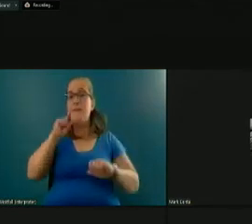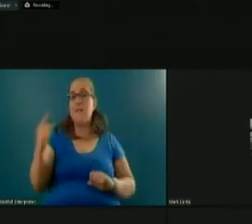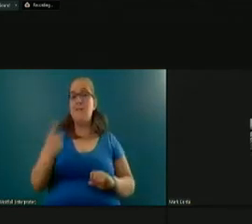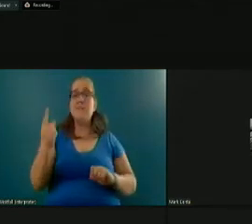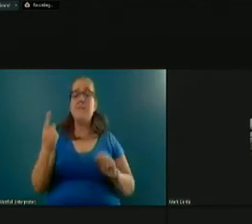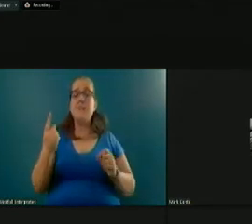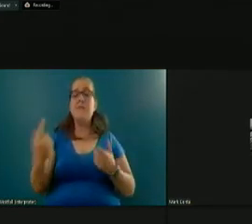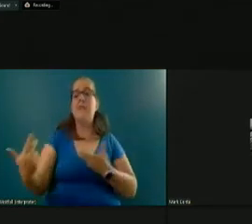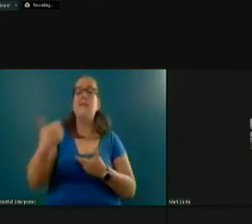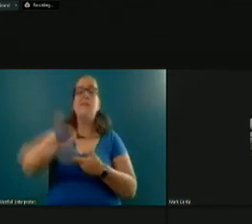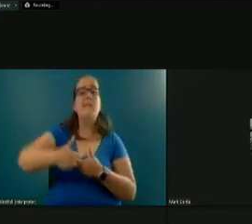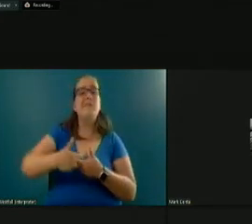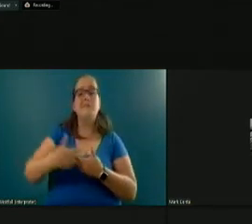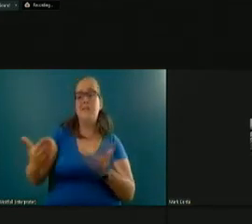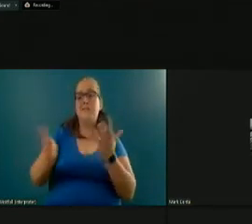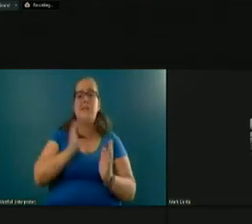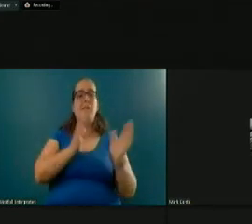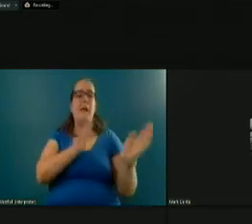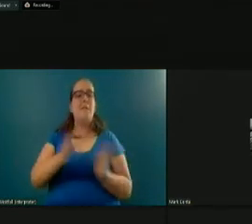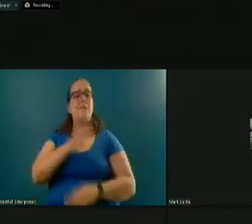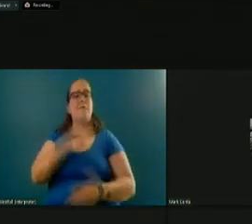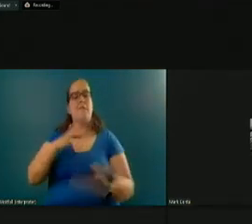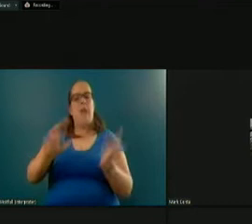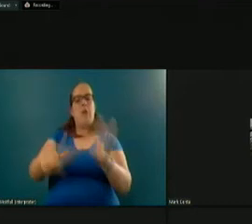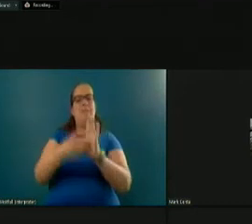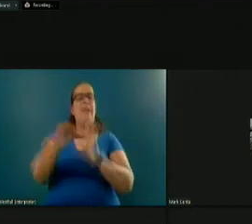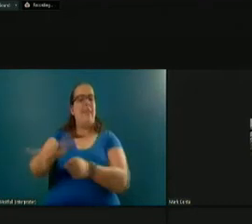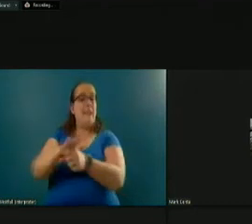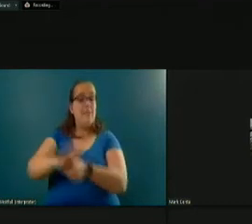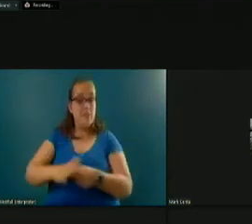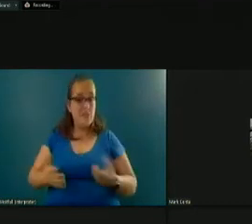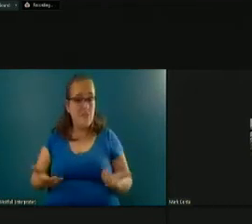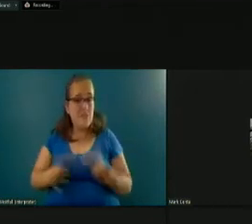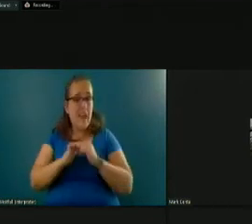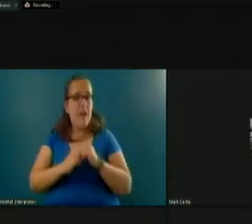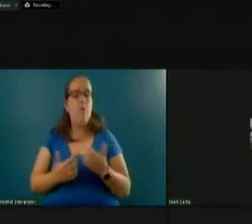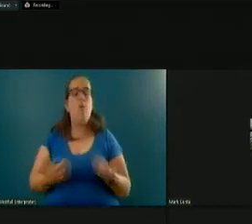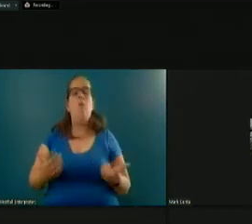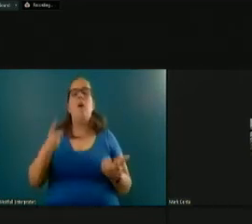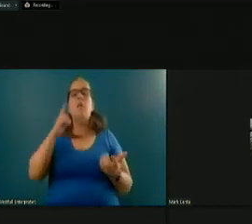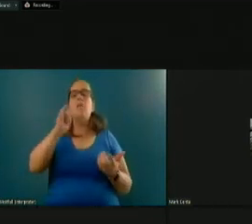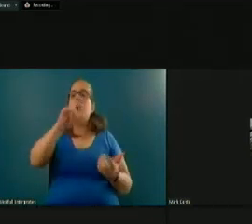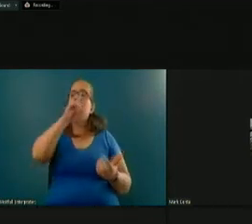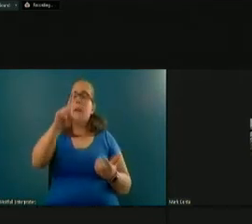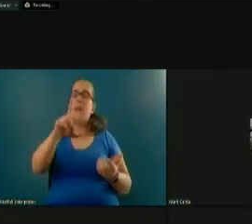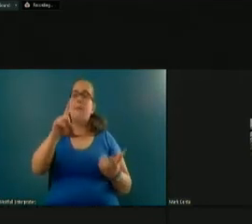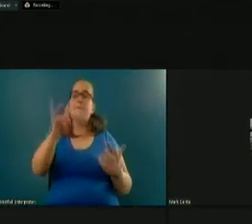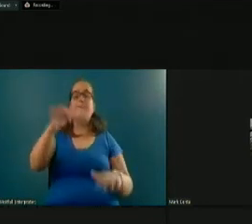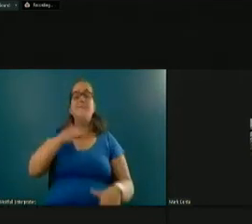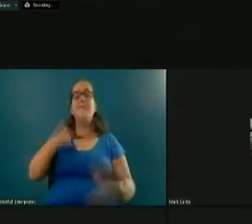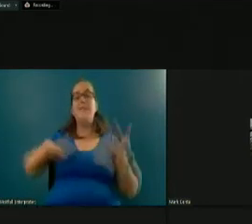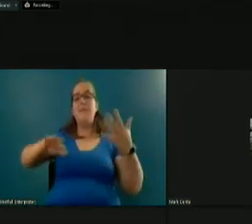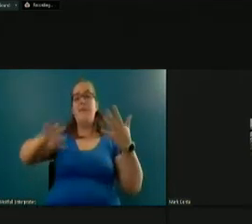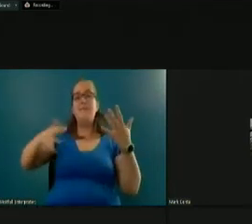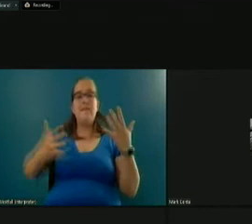participate and serve on our planning commission representing that region? I think this is going to be a very, very, if I had a fifth, I